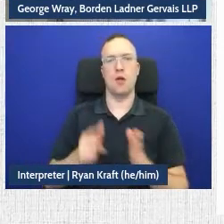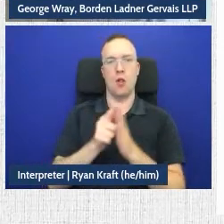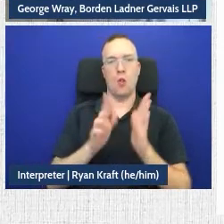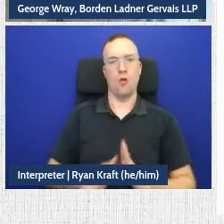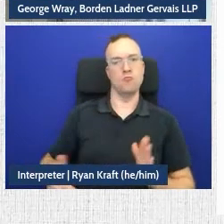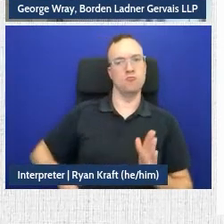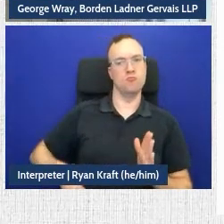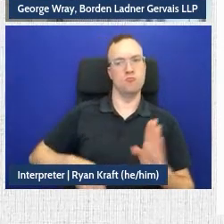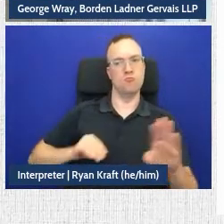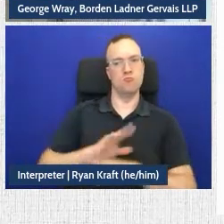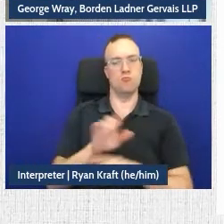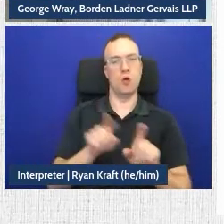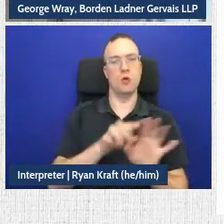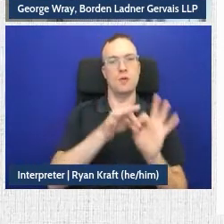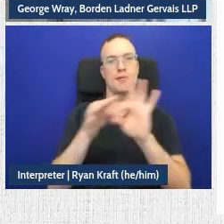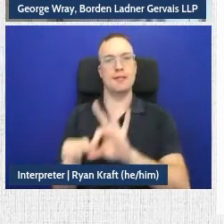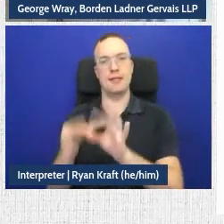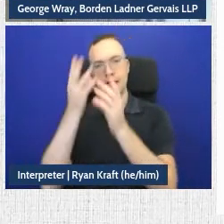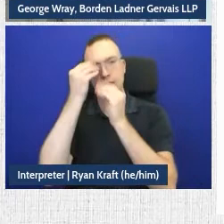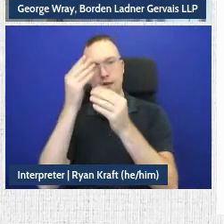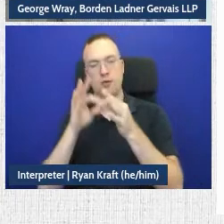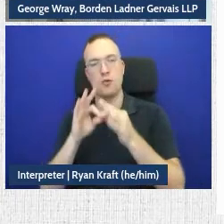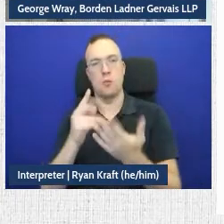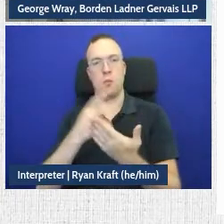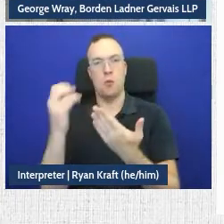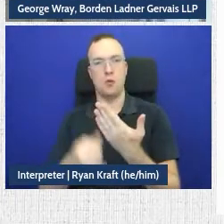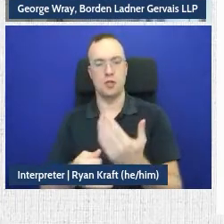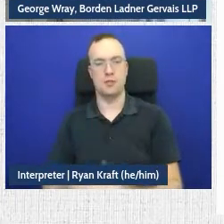related data in a project.